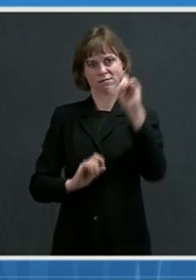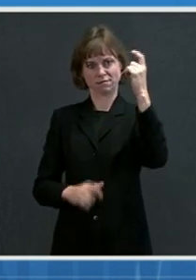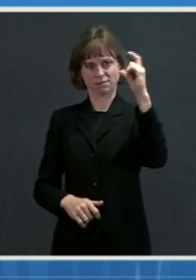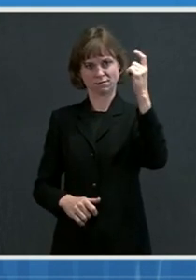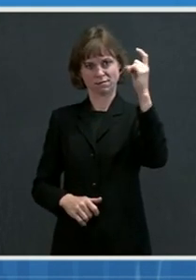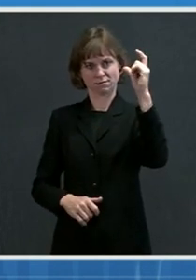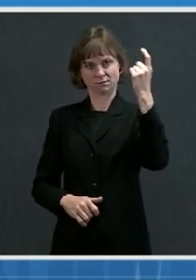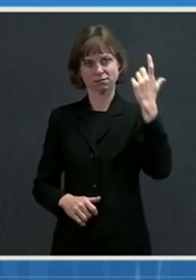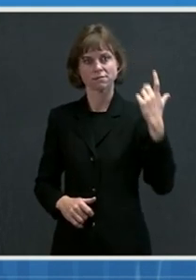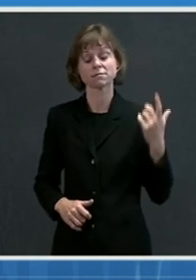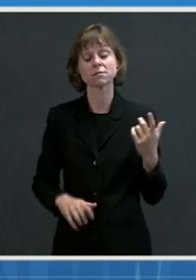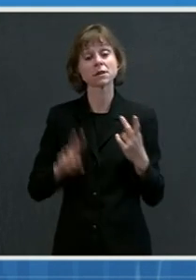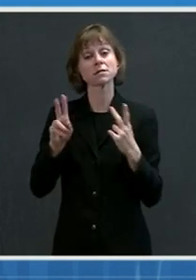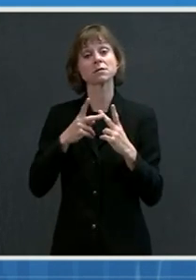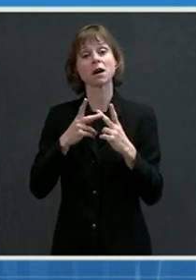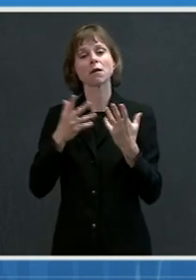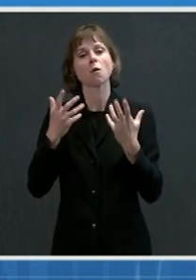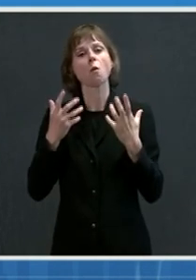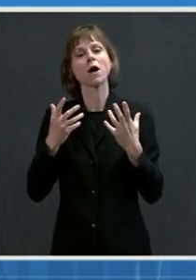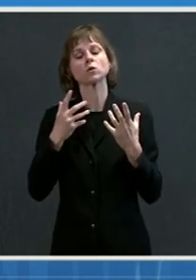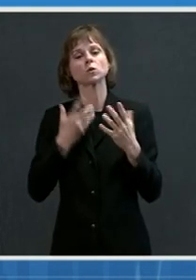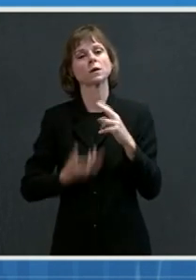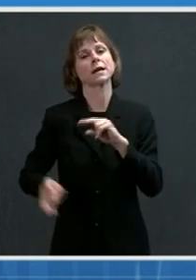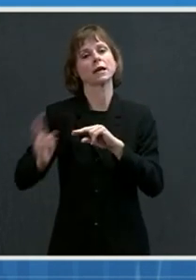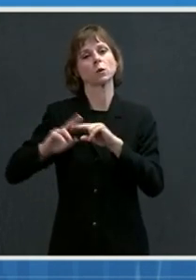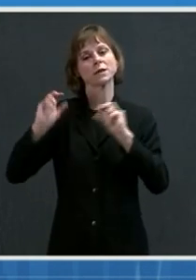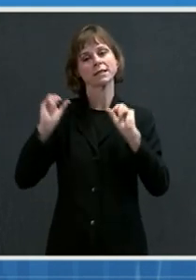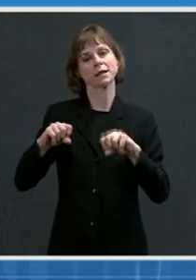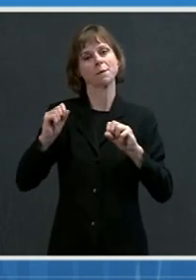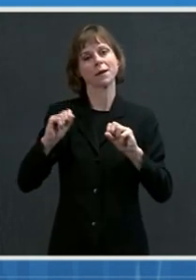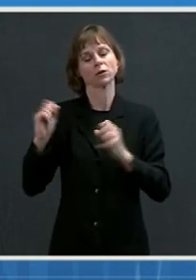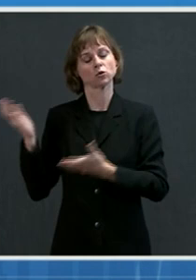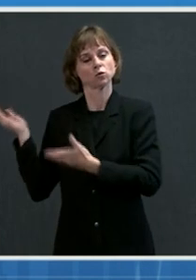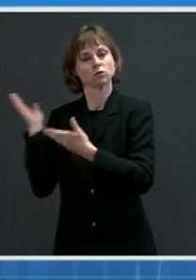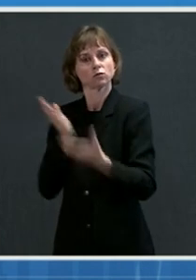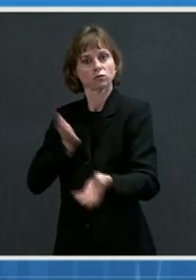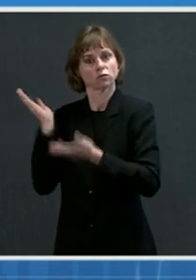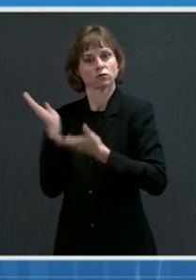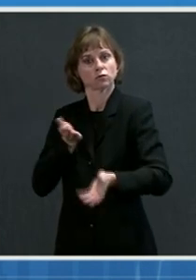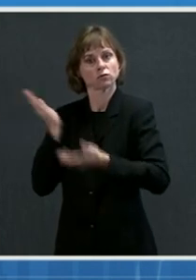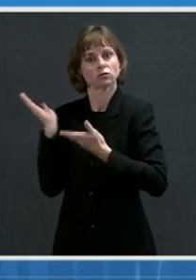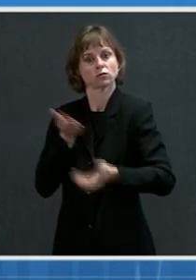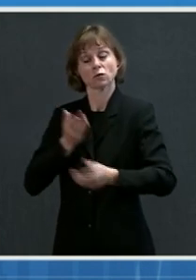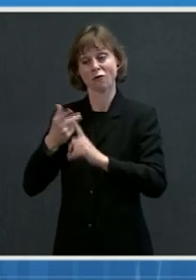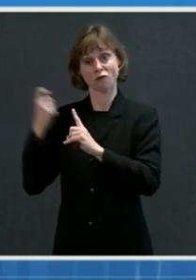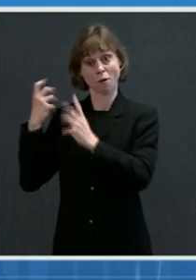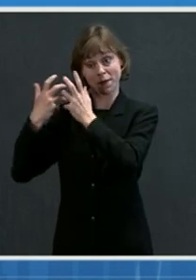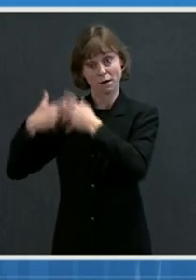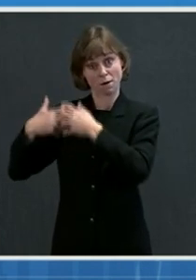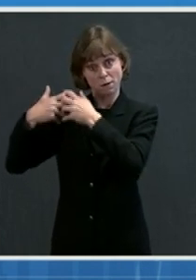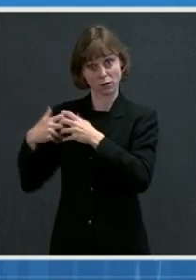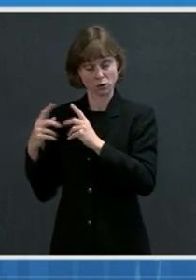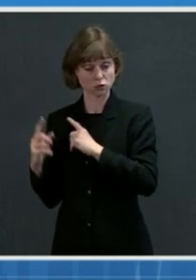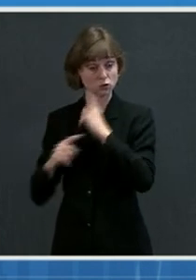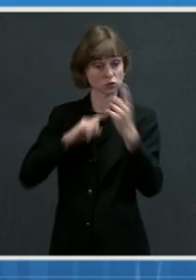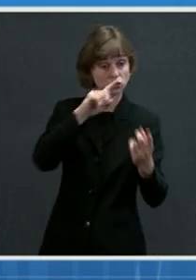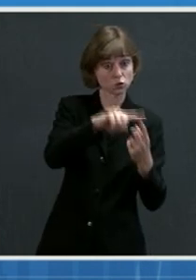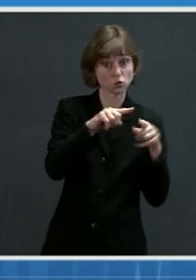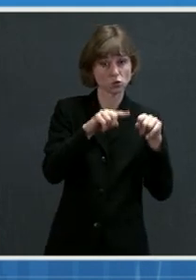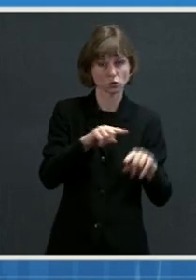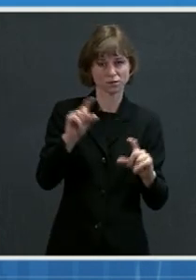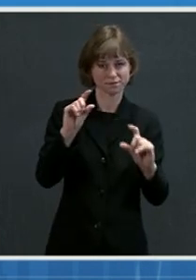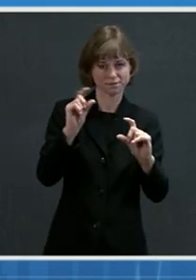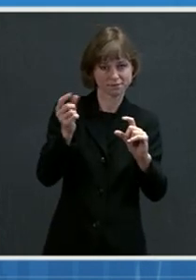And second, expand our ability to safely transfer the vaccine from drug manufacturing plants into the little